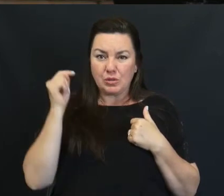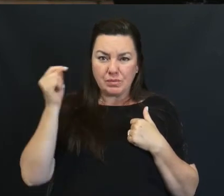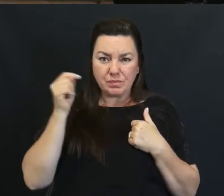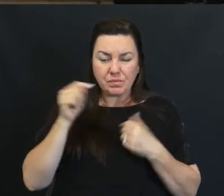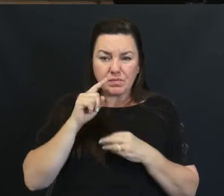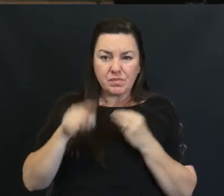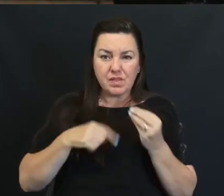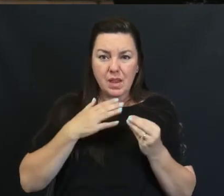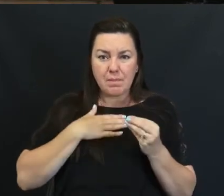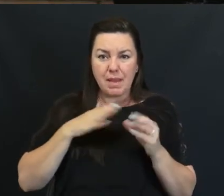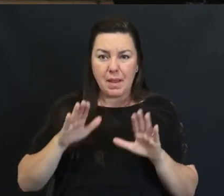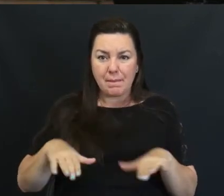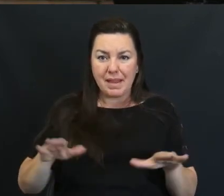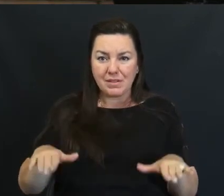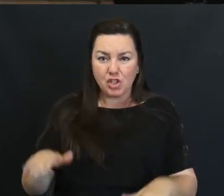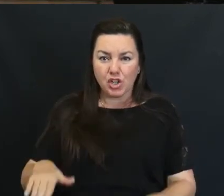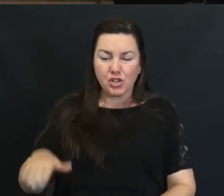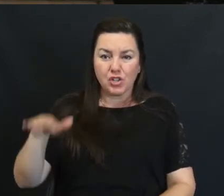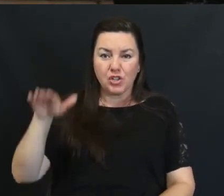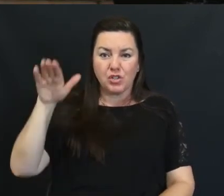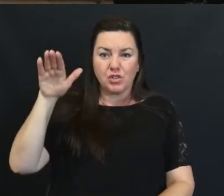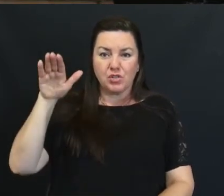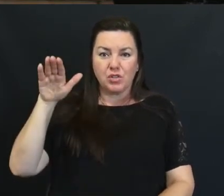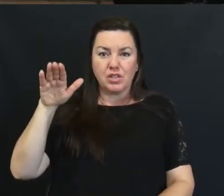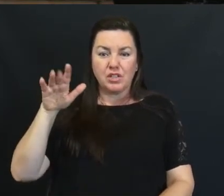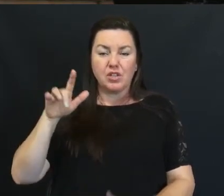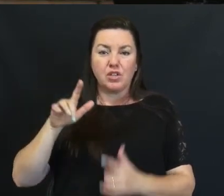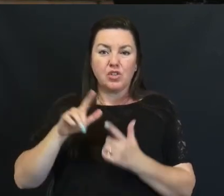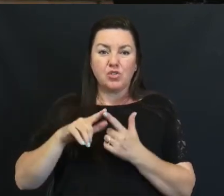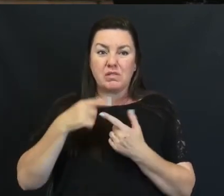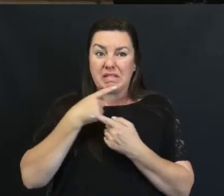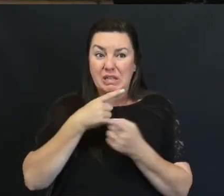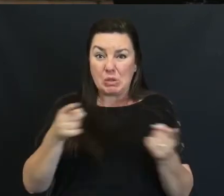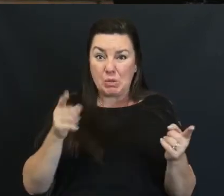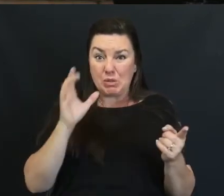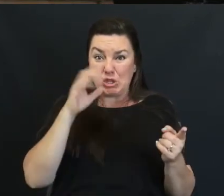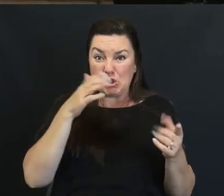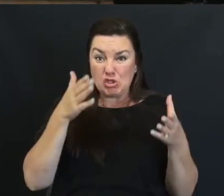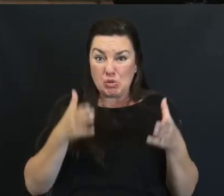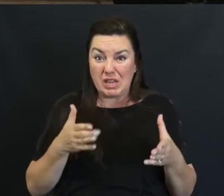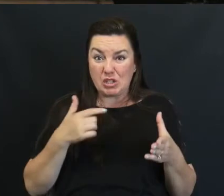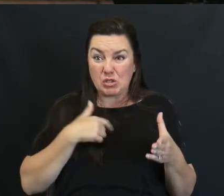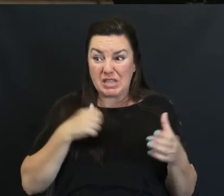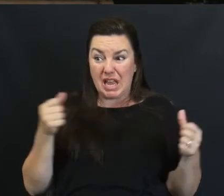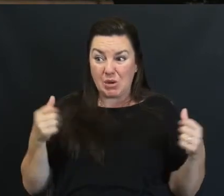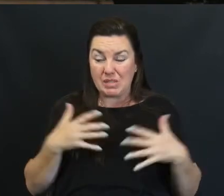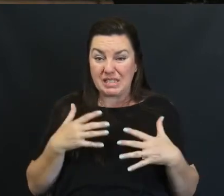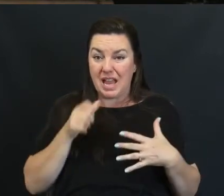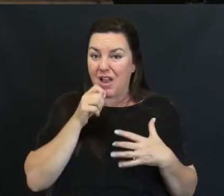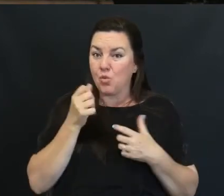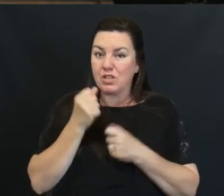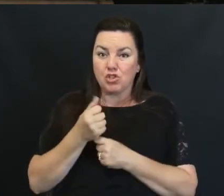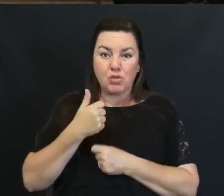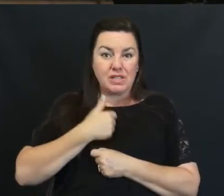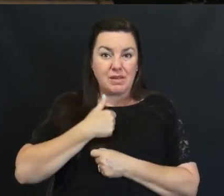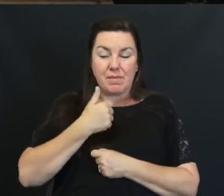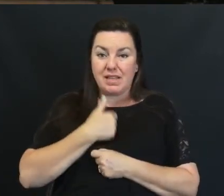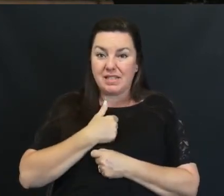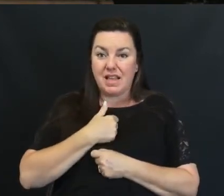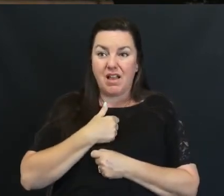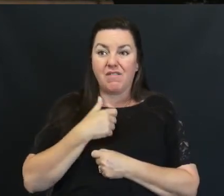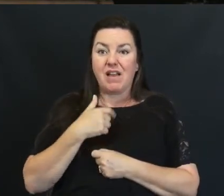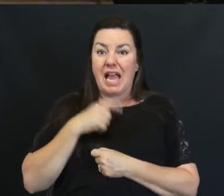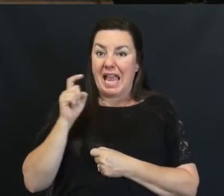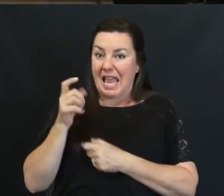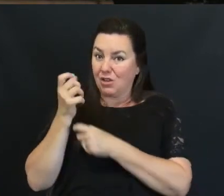About My Childhood To Strangers I Was Terrified I Wasn't Trusting In Myself I